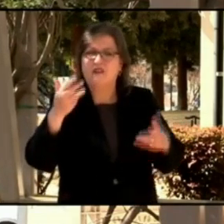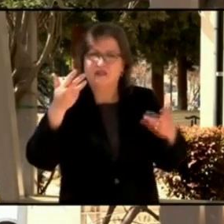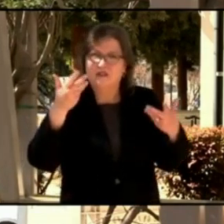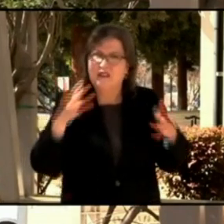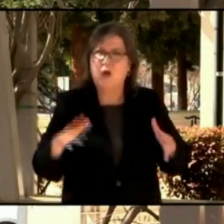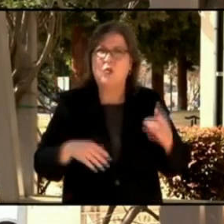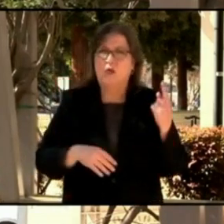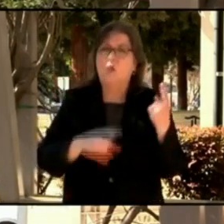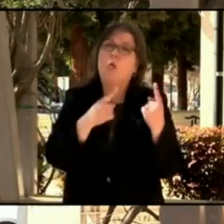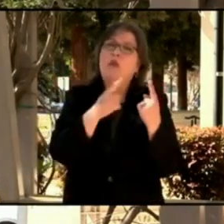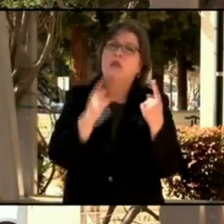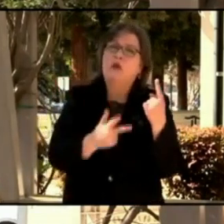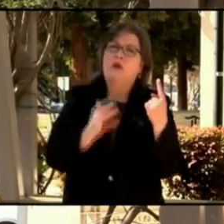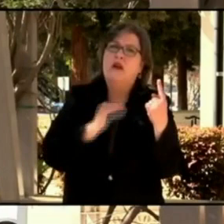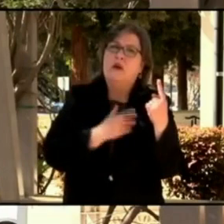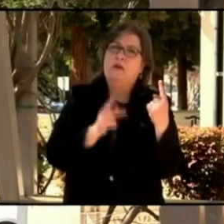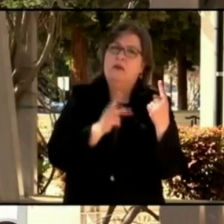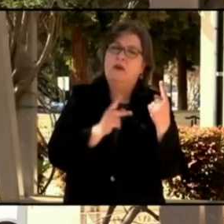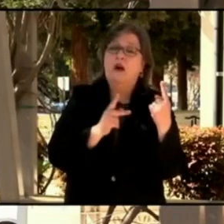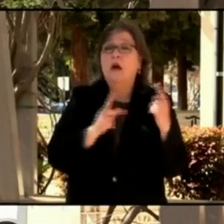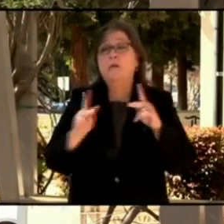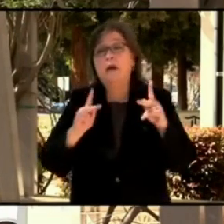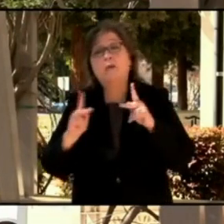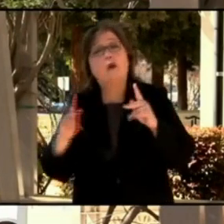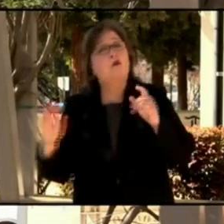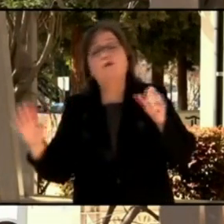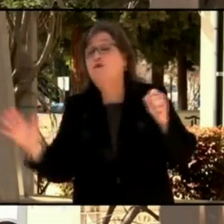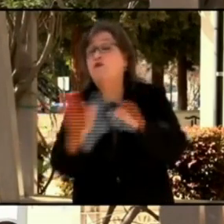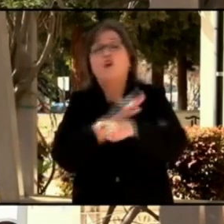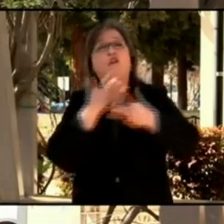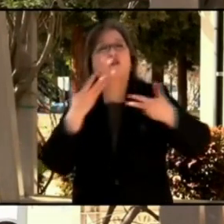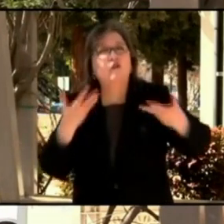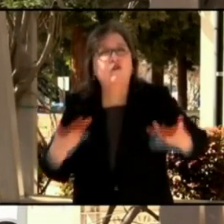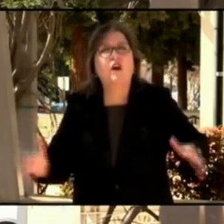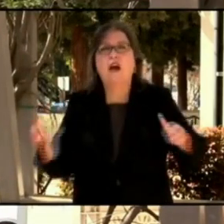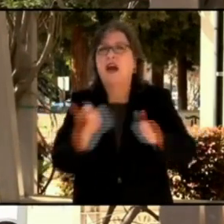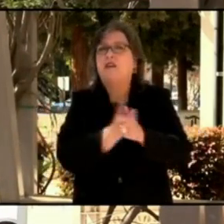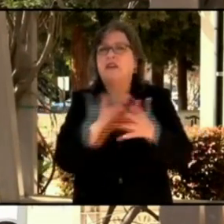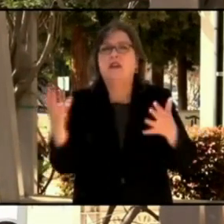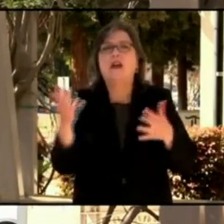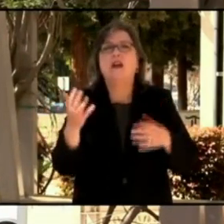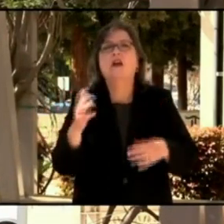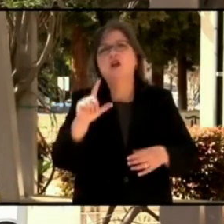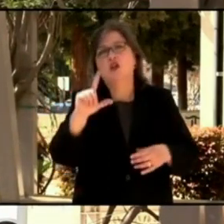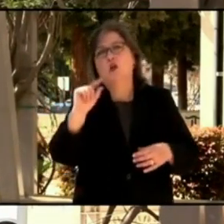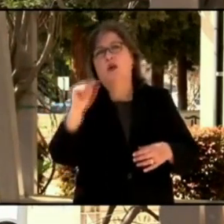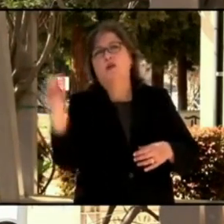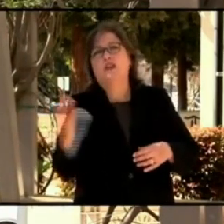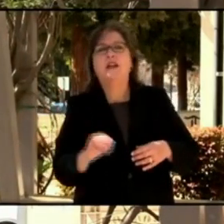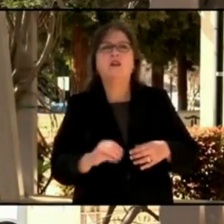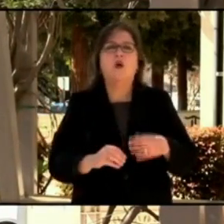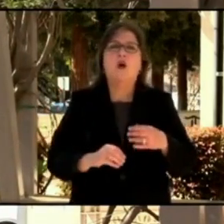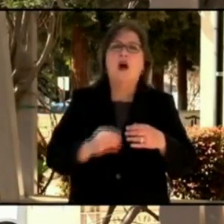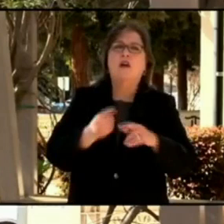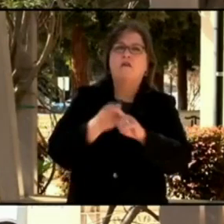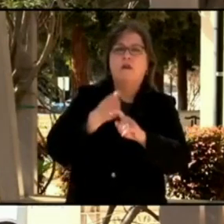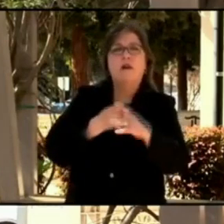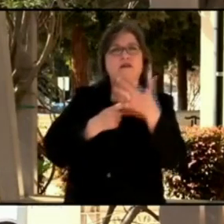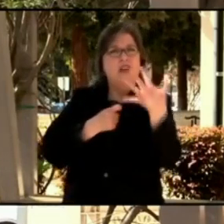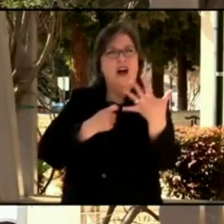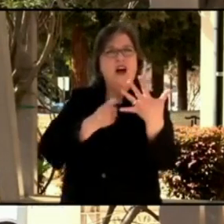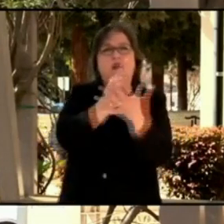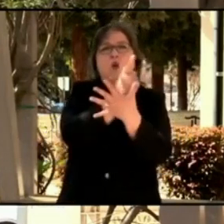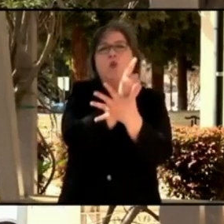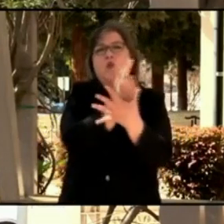are about 20%. So one in five people are totally done with the series of vaccine. But as Dr. Cody